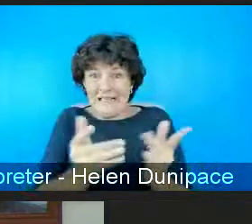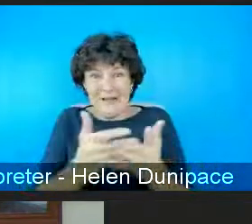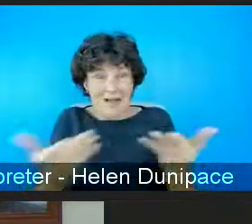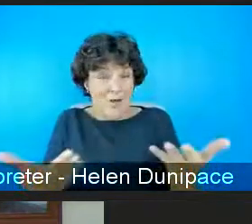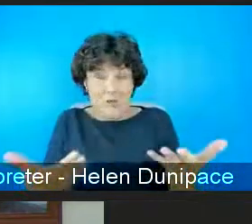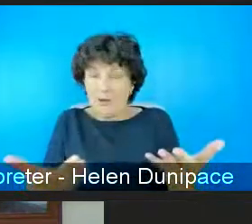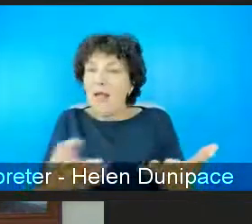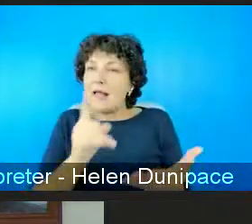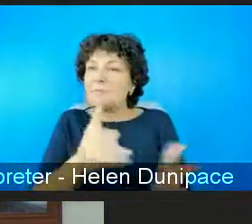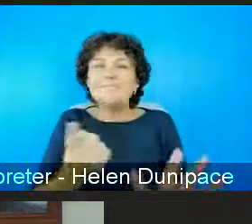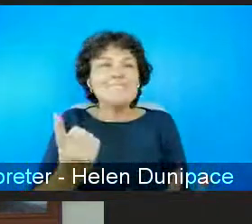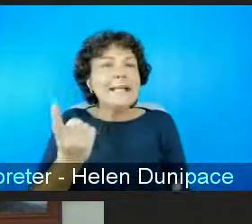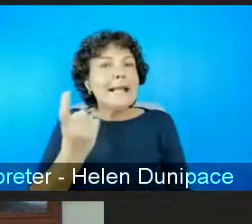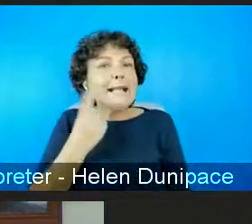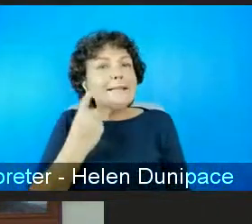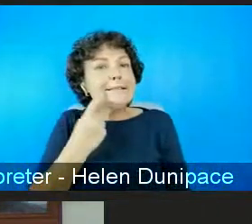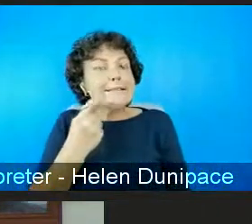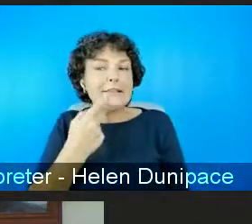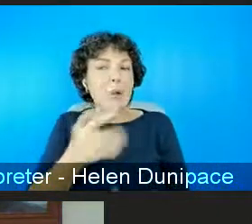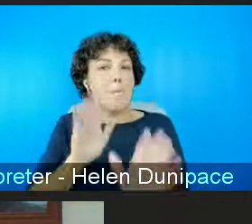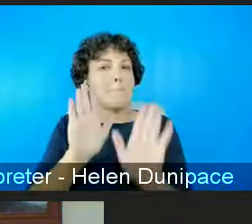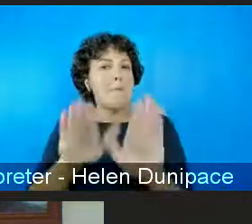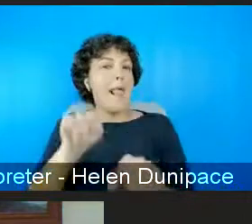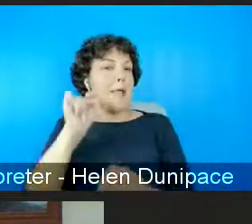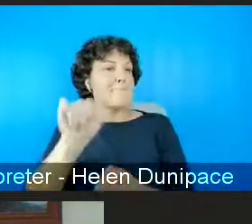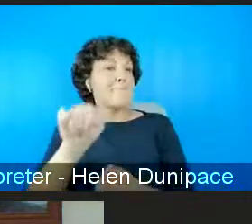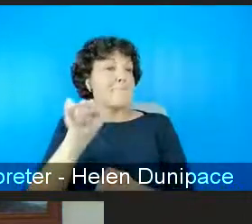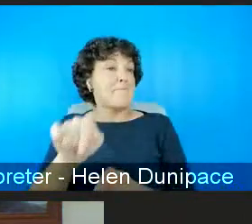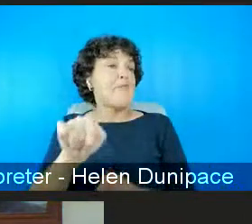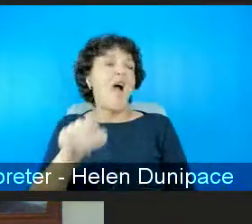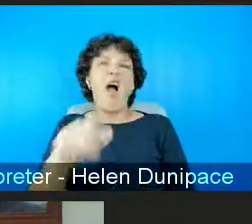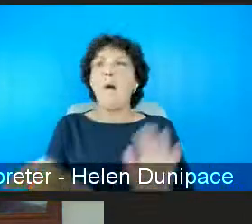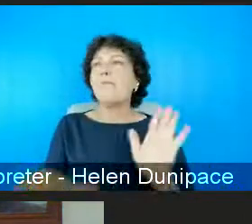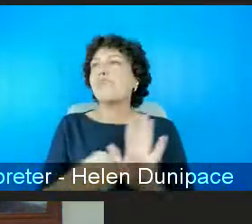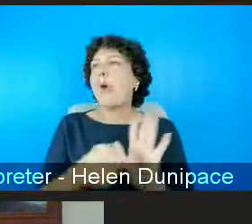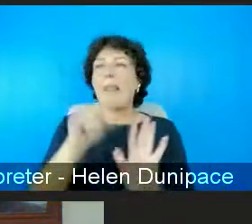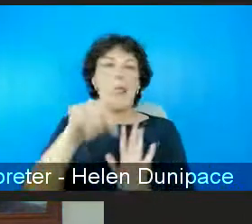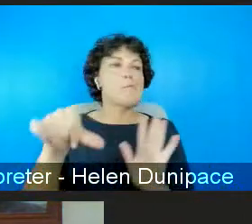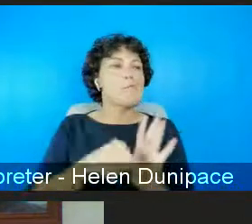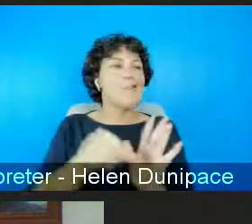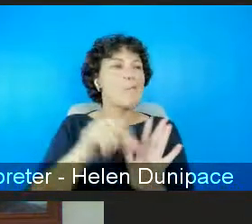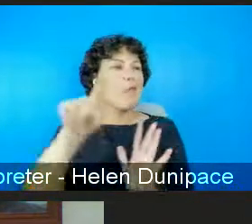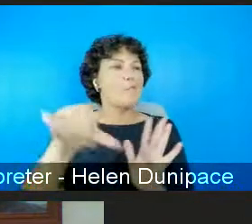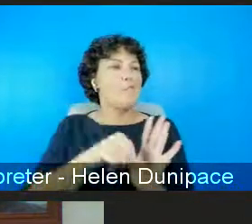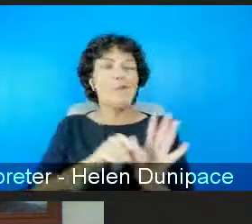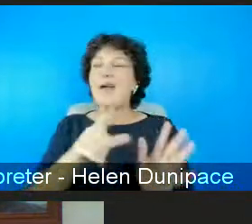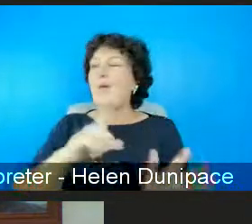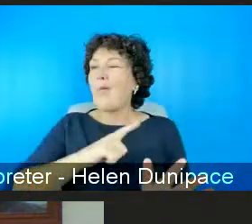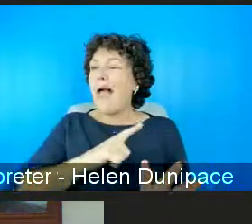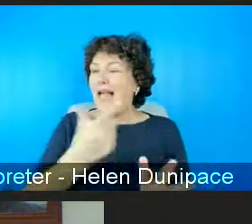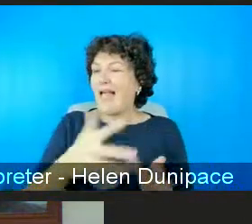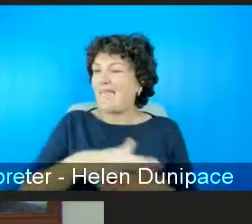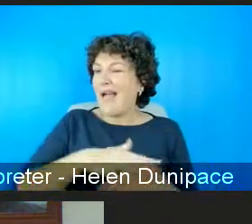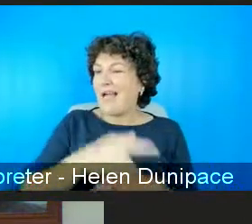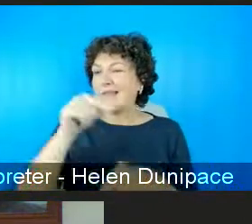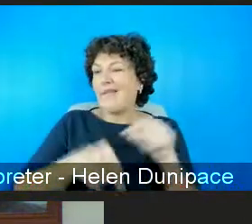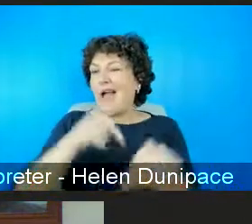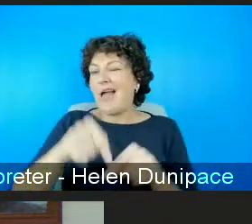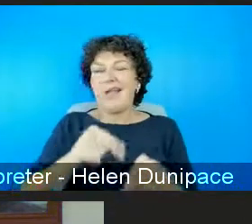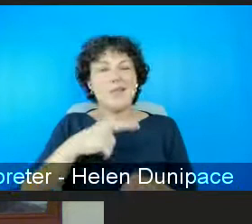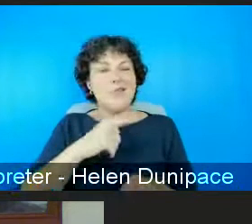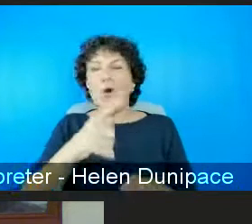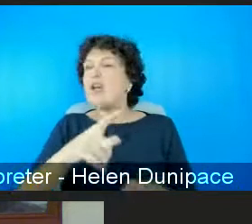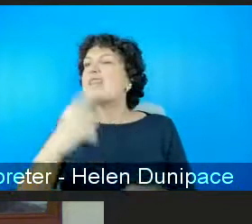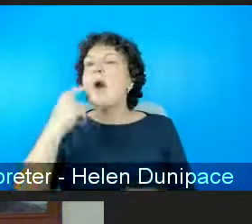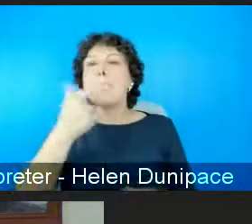a convenient scapegoat for um the the exposure of uh young people to pornography